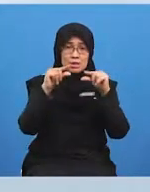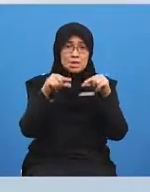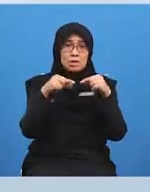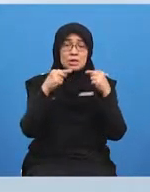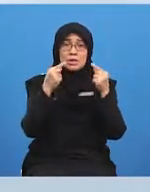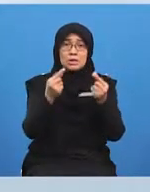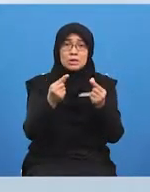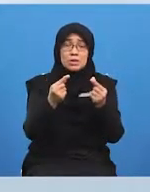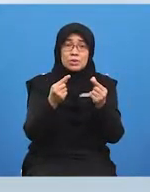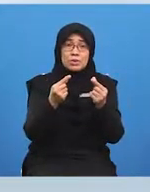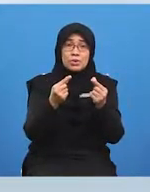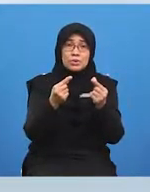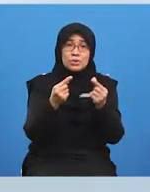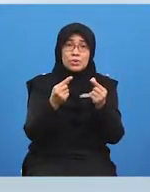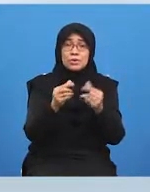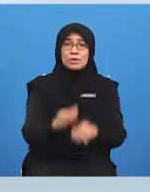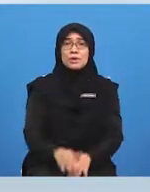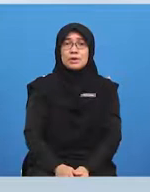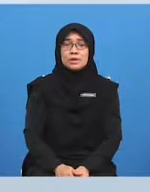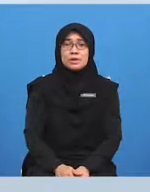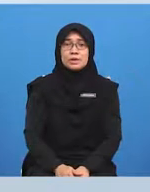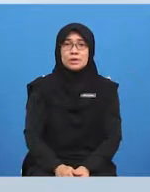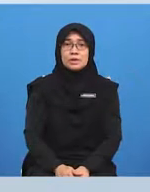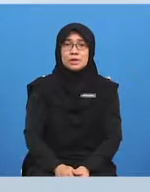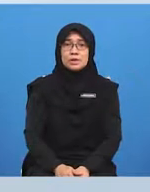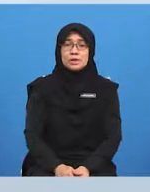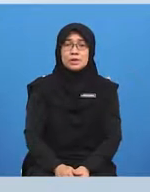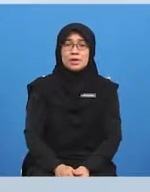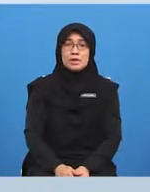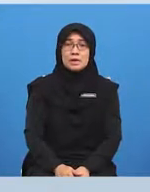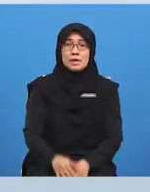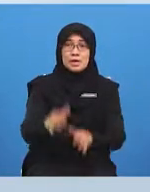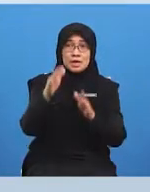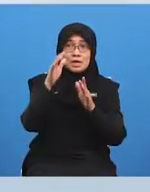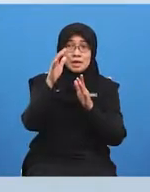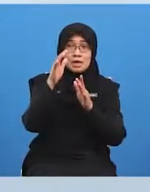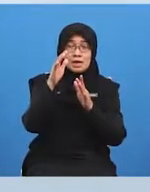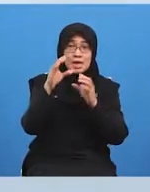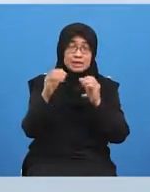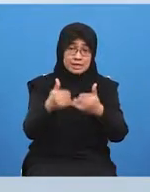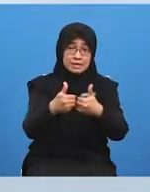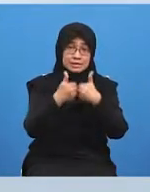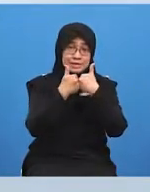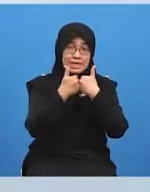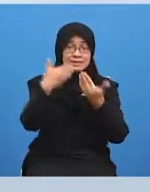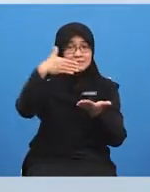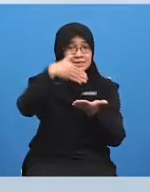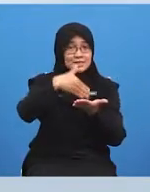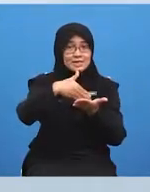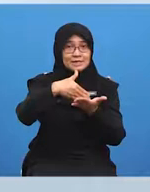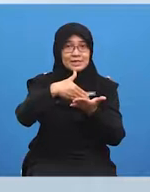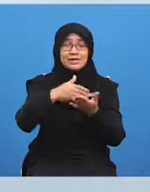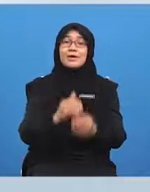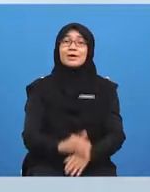are you ready okay for this creative challenge we're still going to throw the egg in our